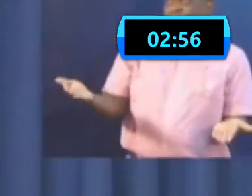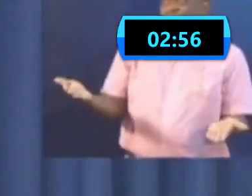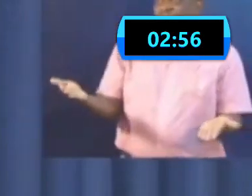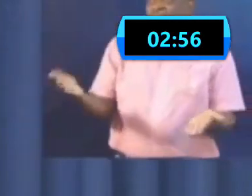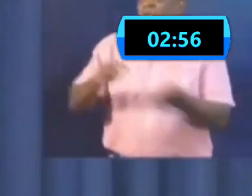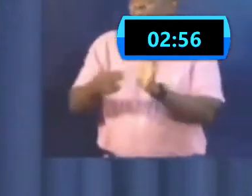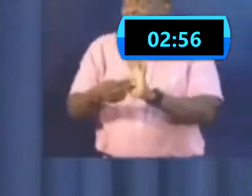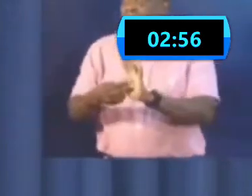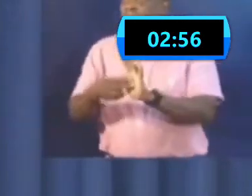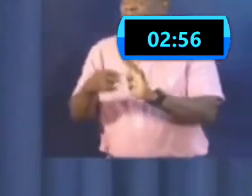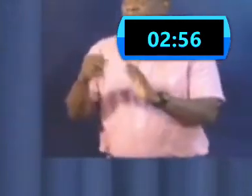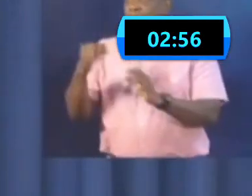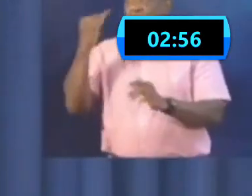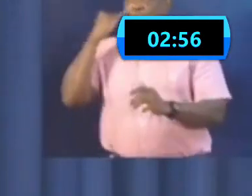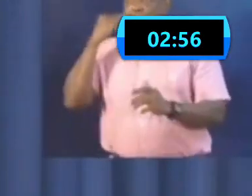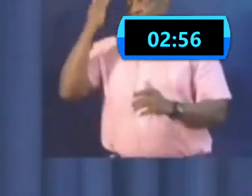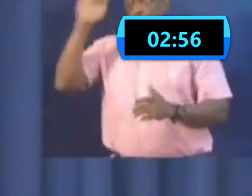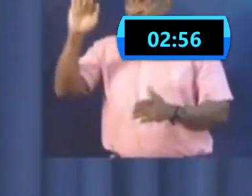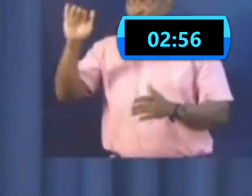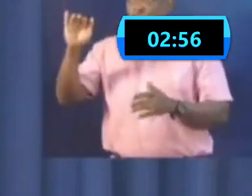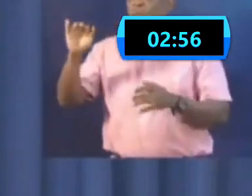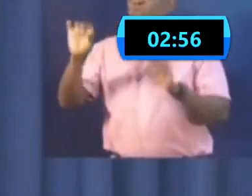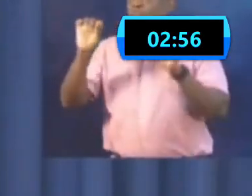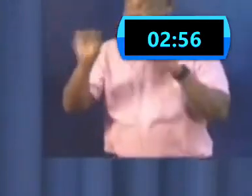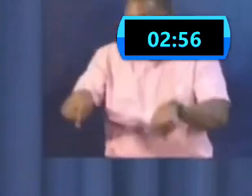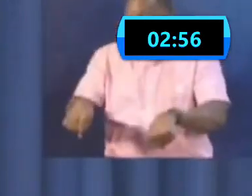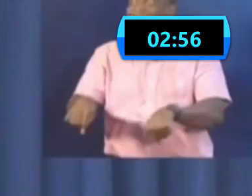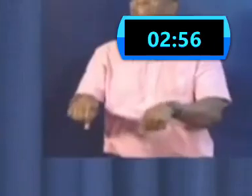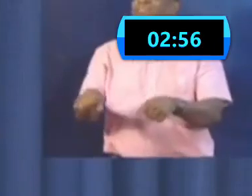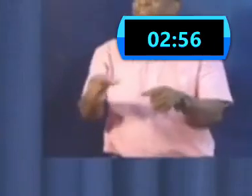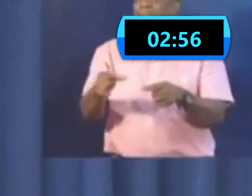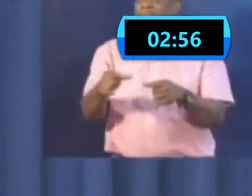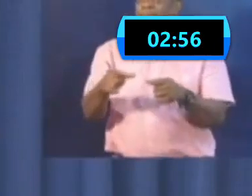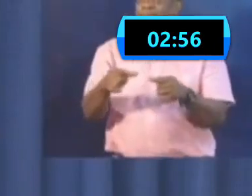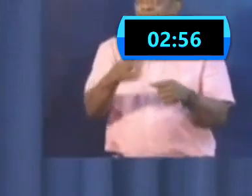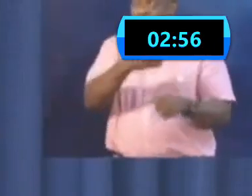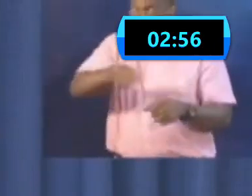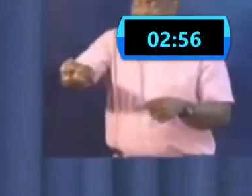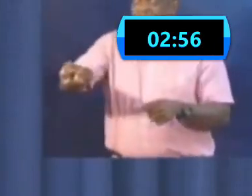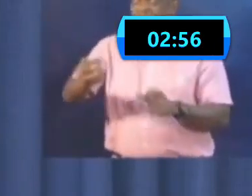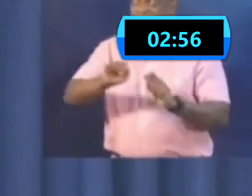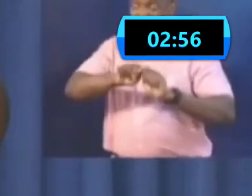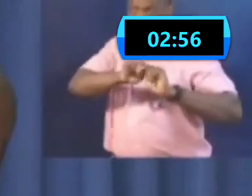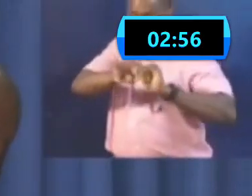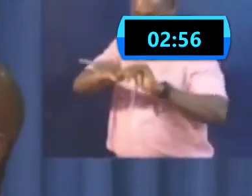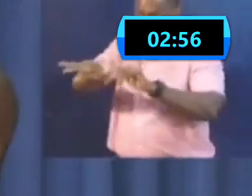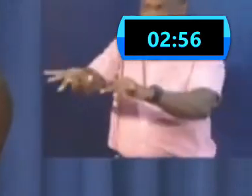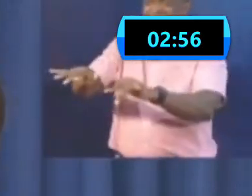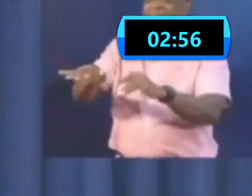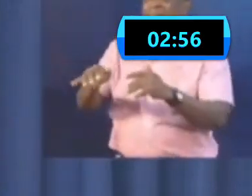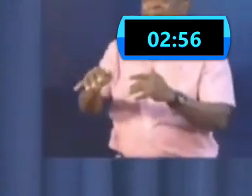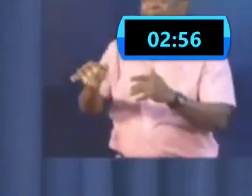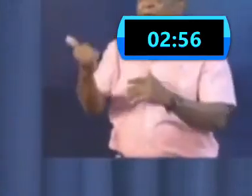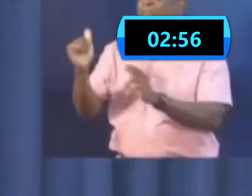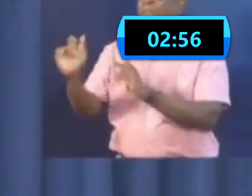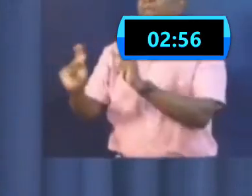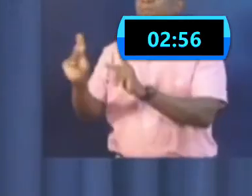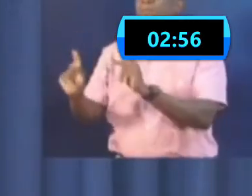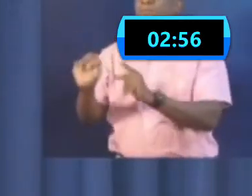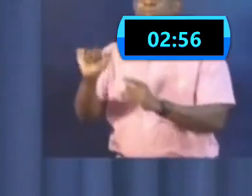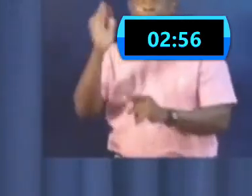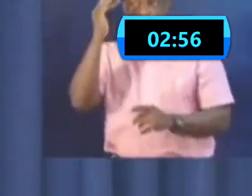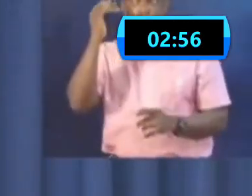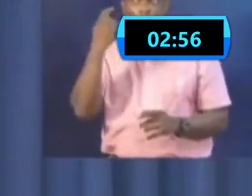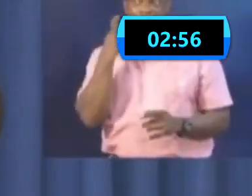could then effectively transmit it, which is why we've kept our homes for the aged virtually isolated and to date, if